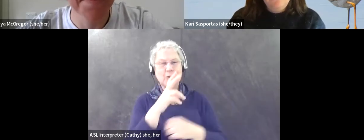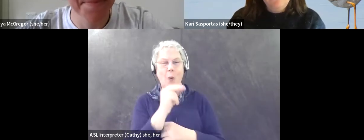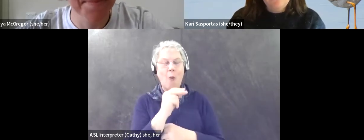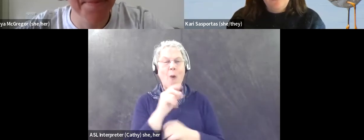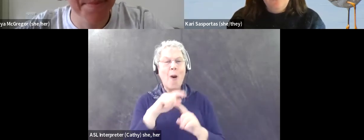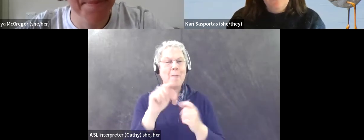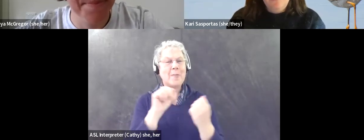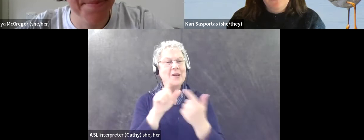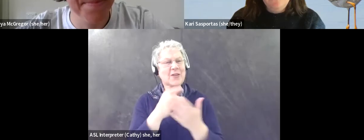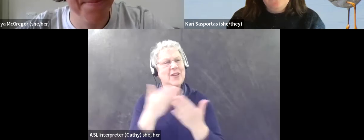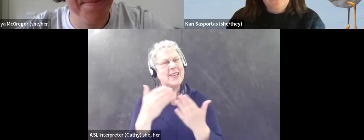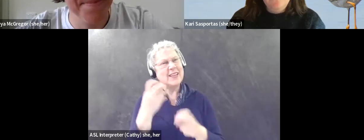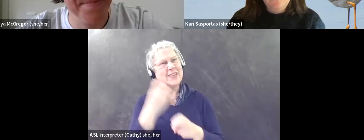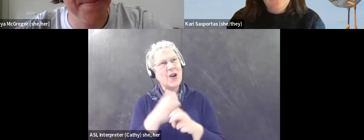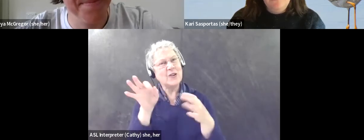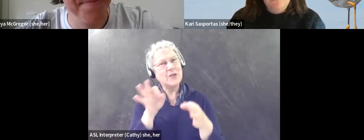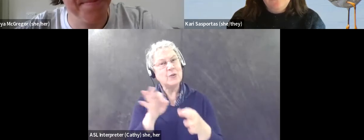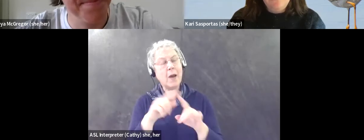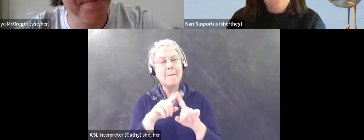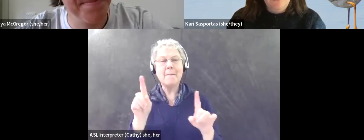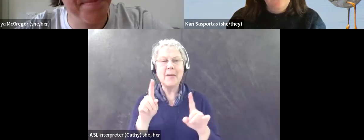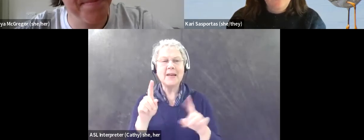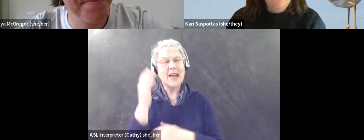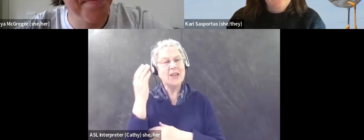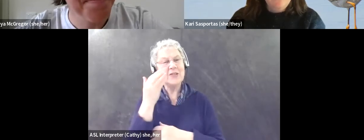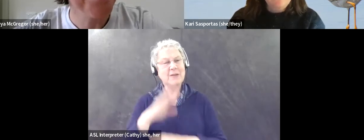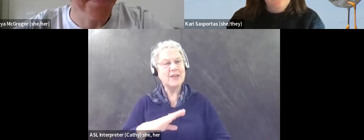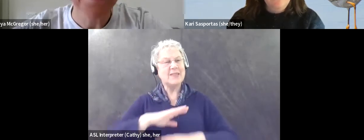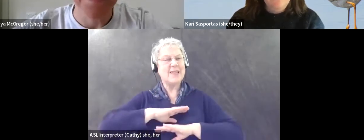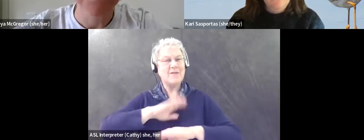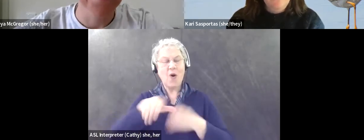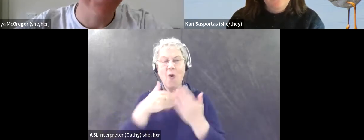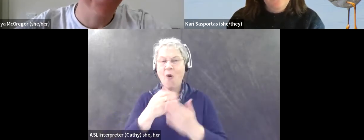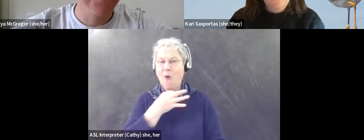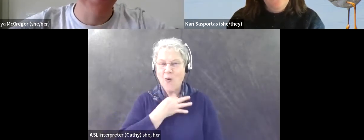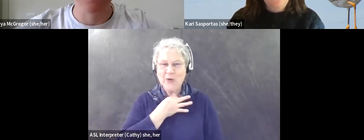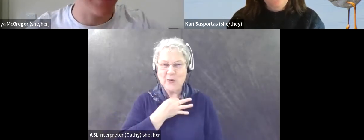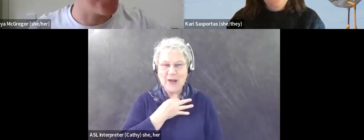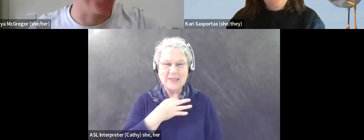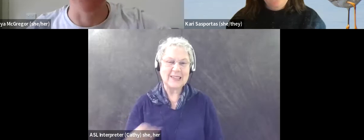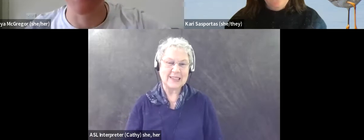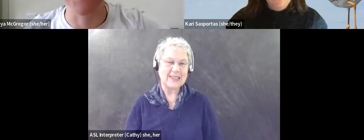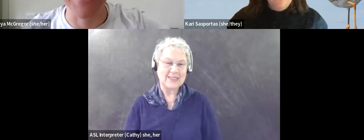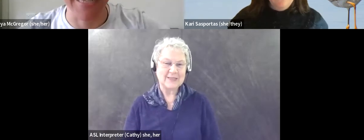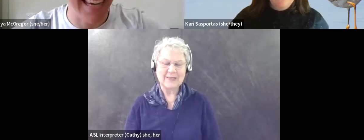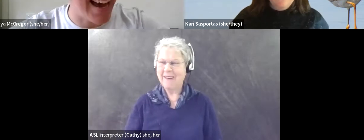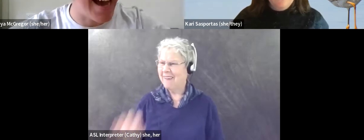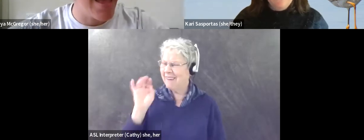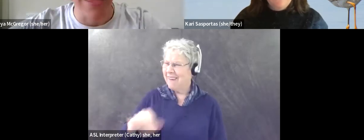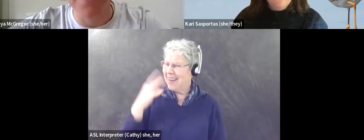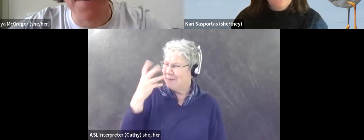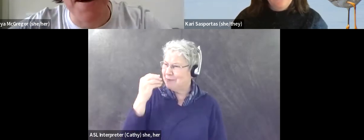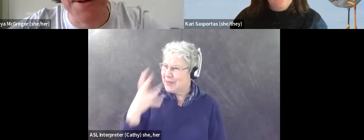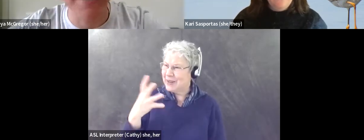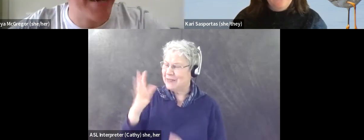don't know how to describe it, but it just seems to satisfy all my curiosity. That's beautiful. That's amazing. Yeah.